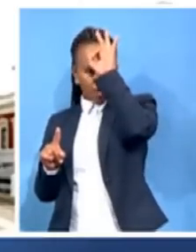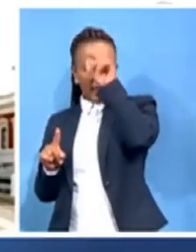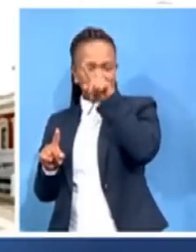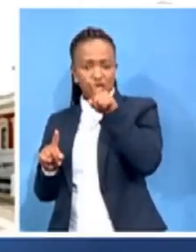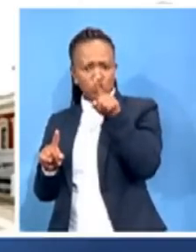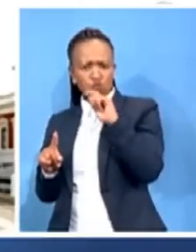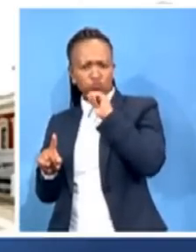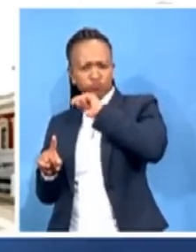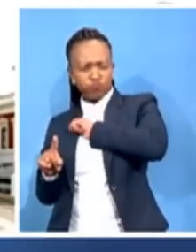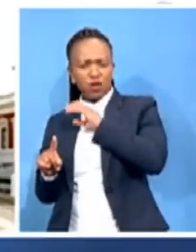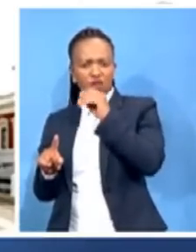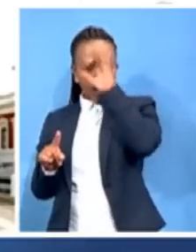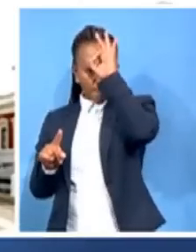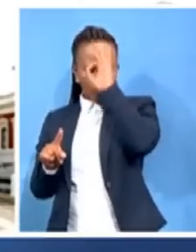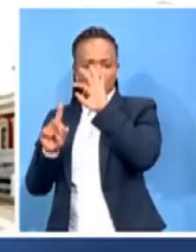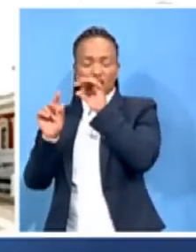on your demand?